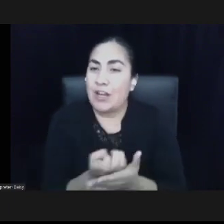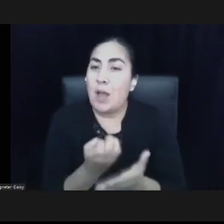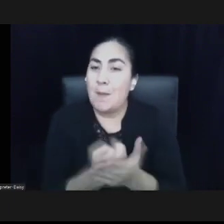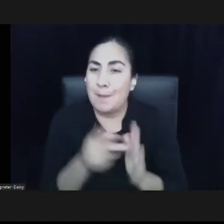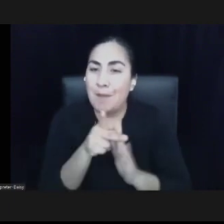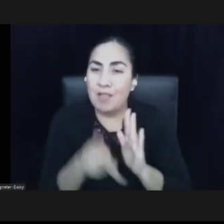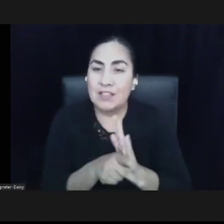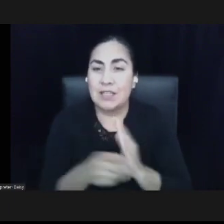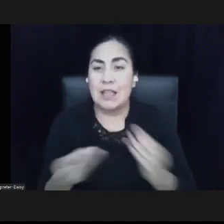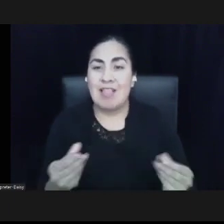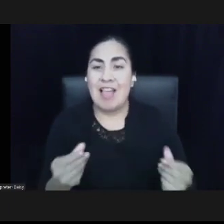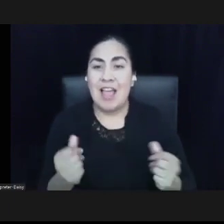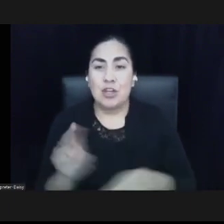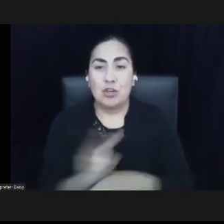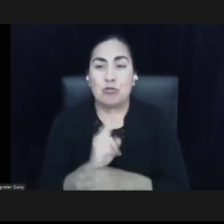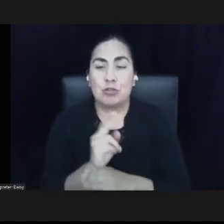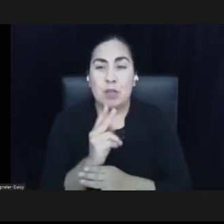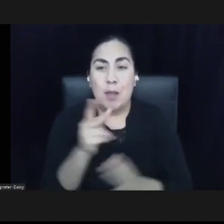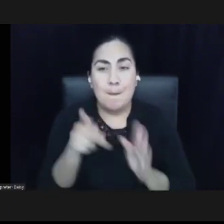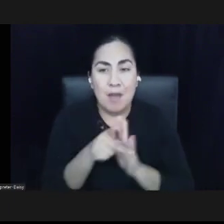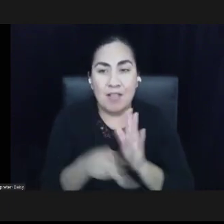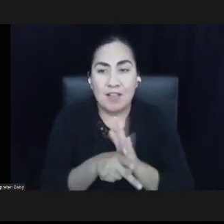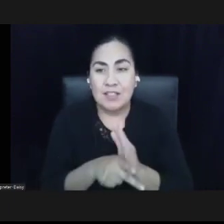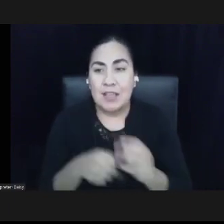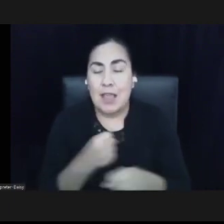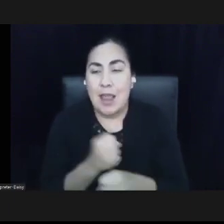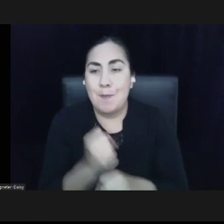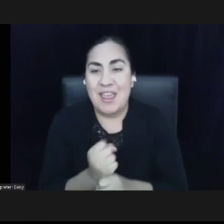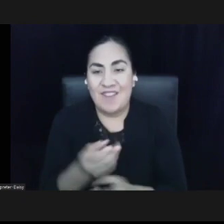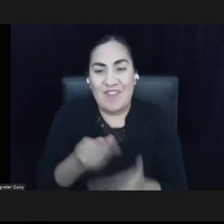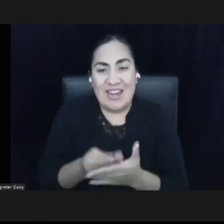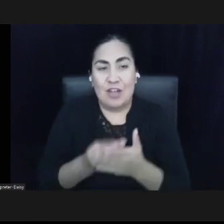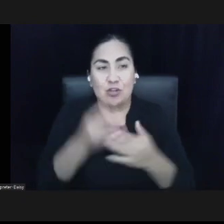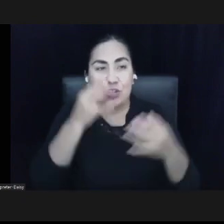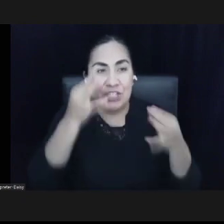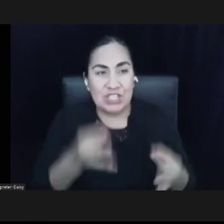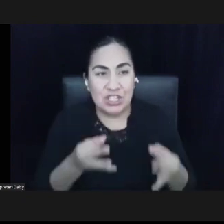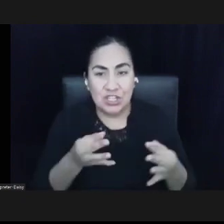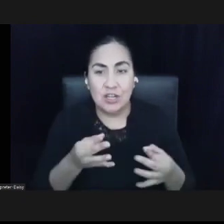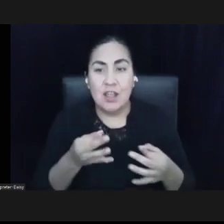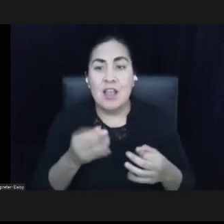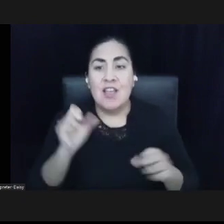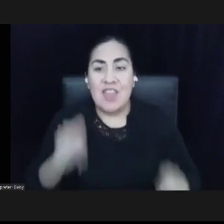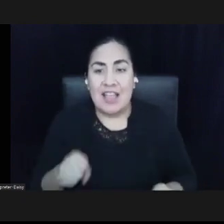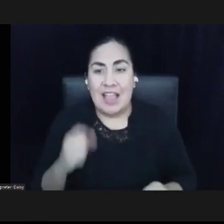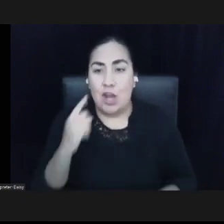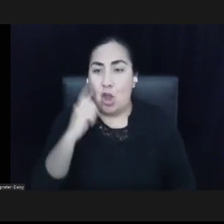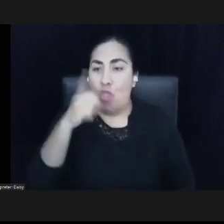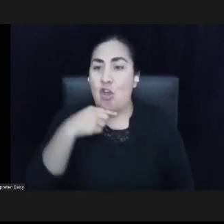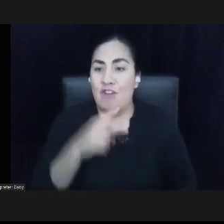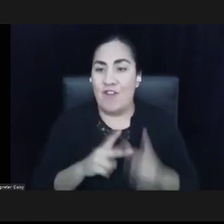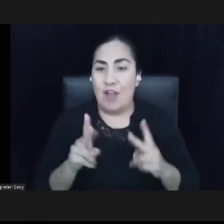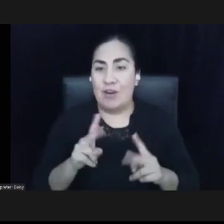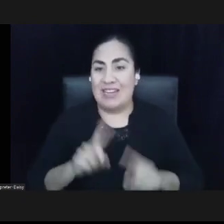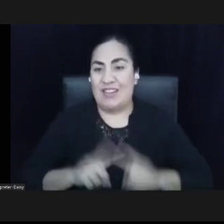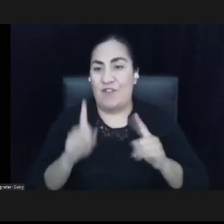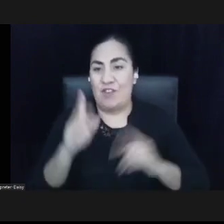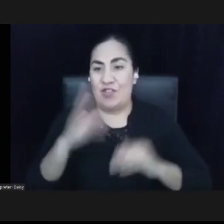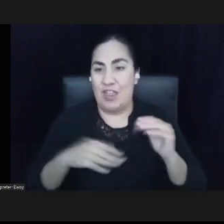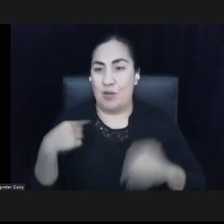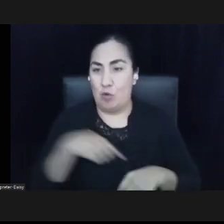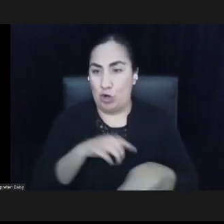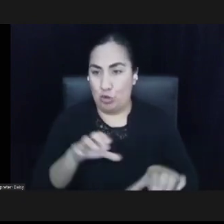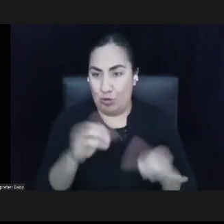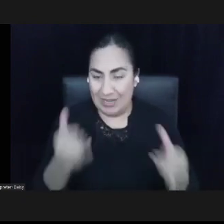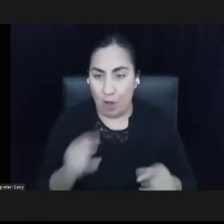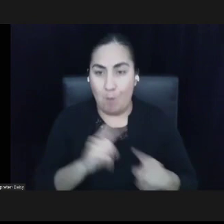and make financial decisions through a policy lens that could look very different than what we're doing now. It's just a decision that we